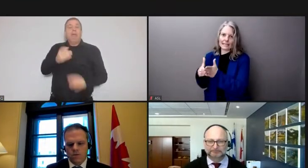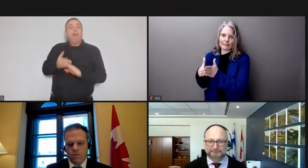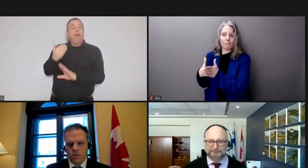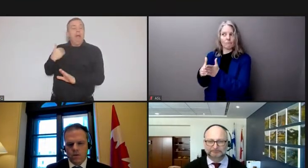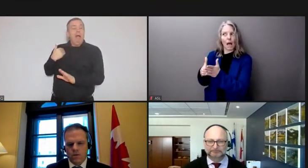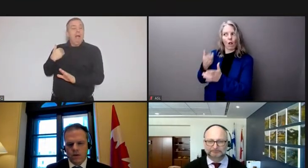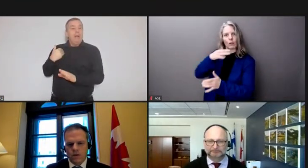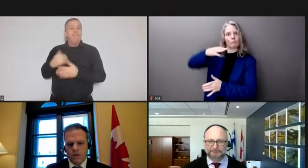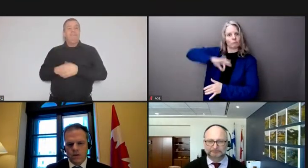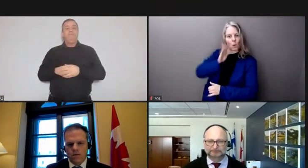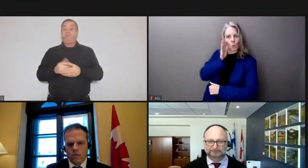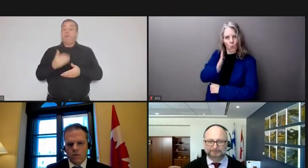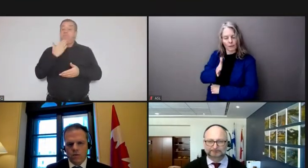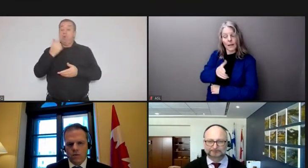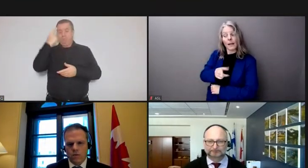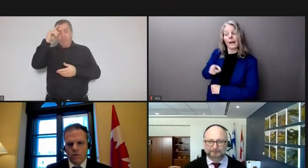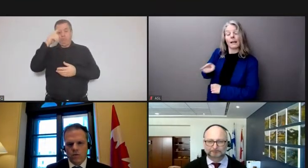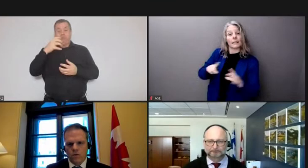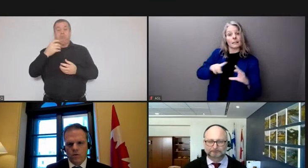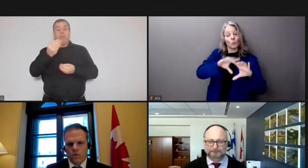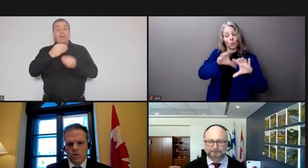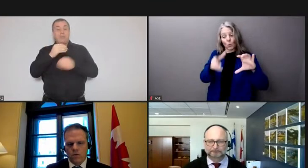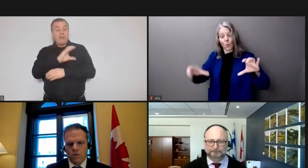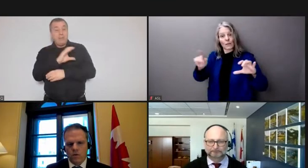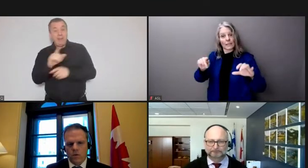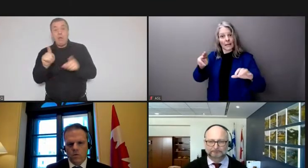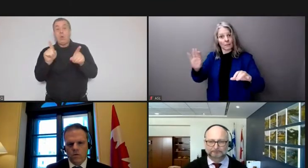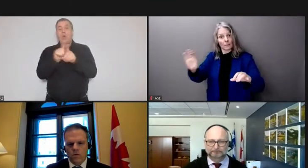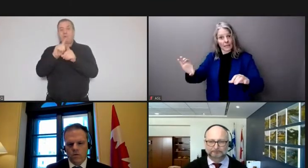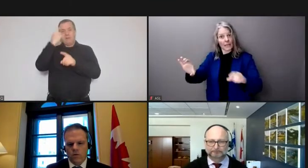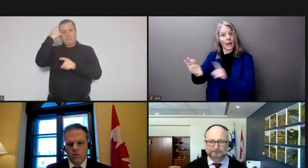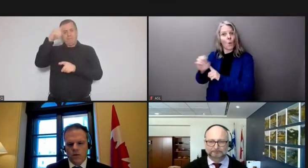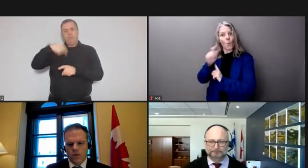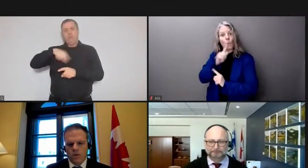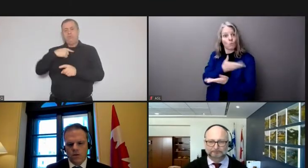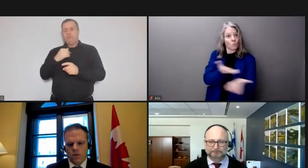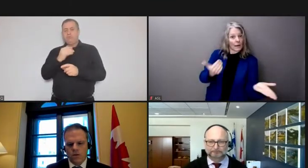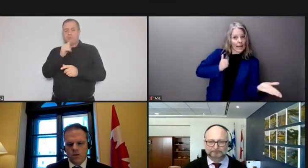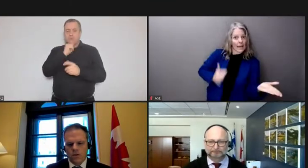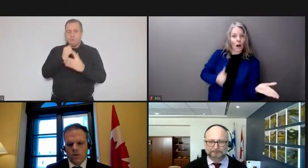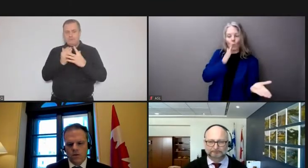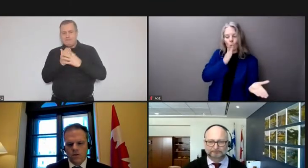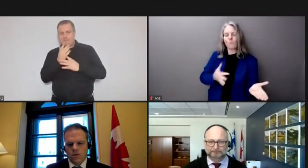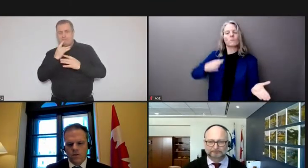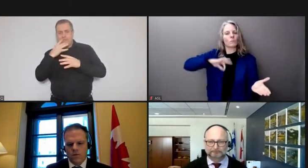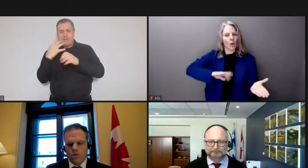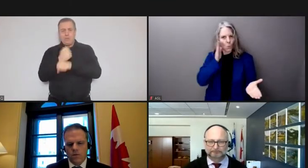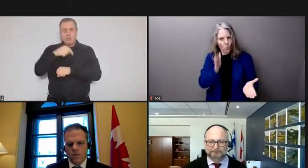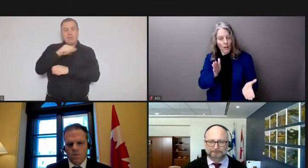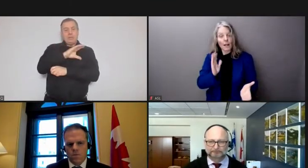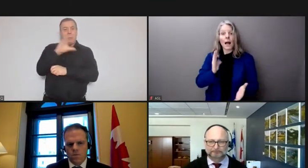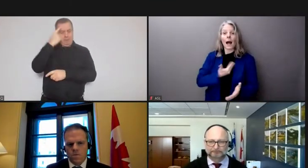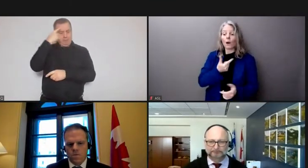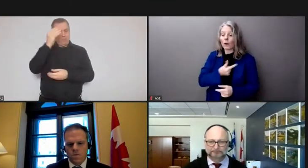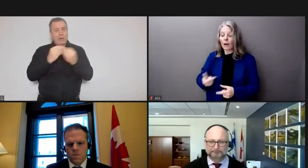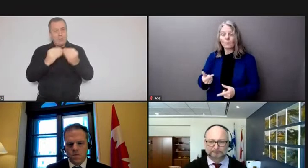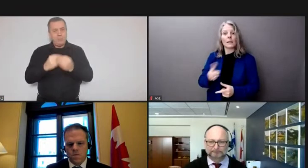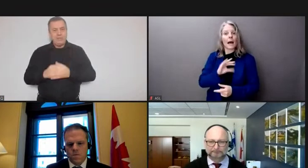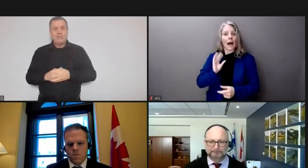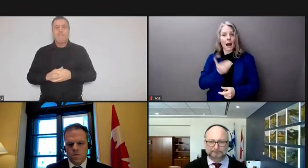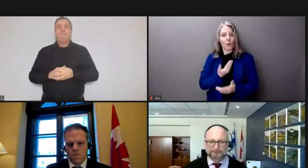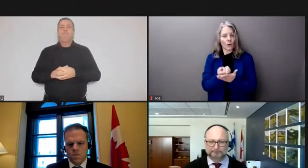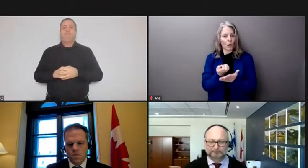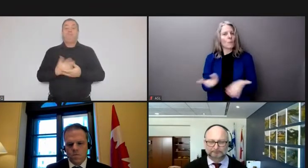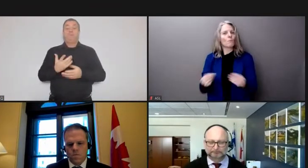interest and will make canada and the canadian economy more sovereign and more the